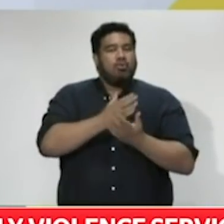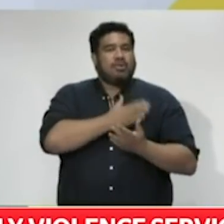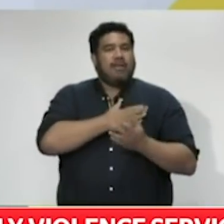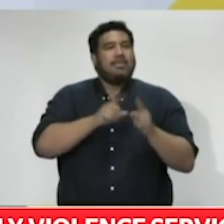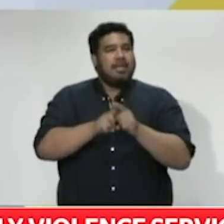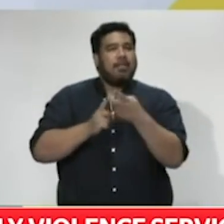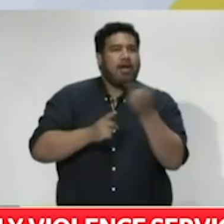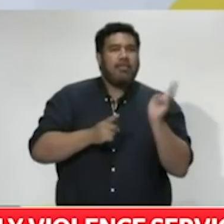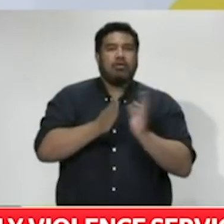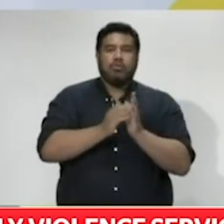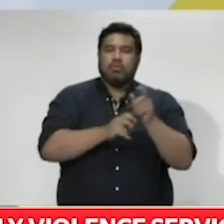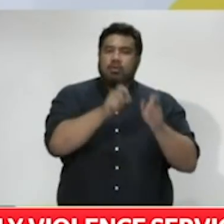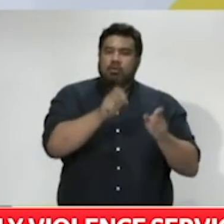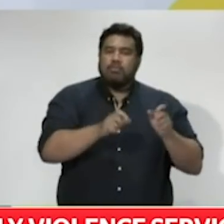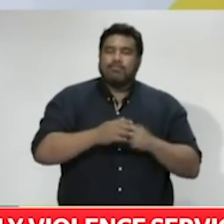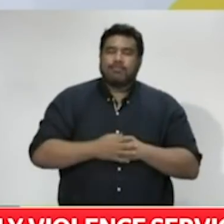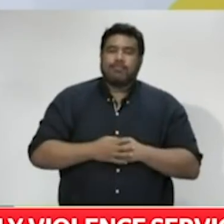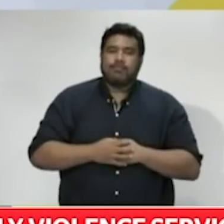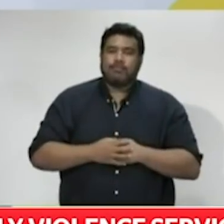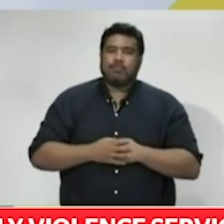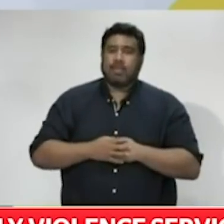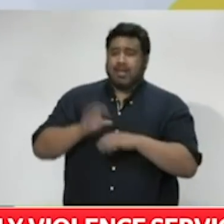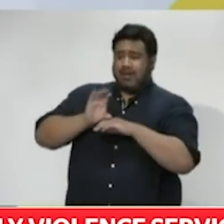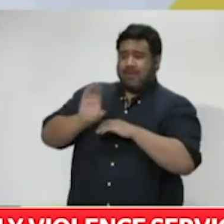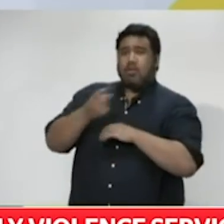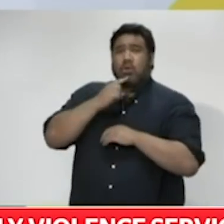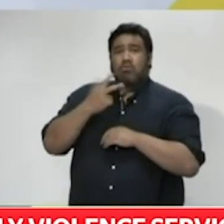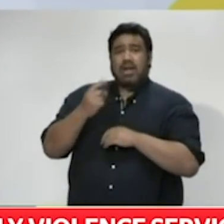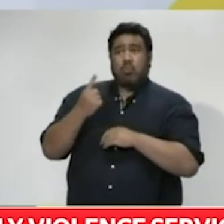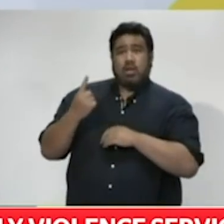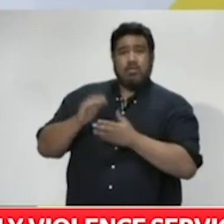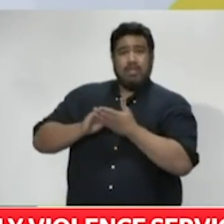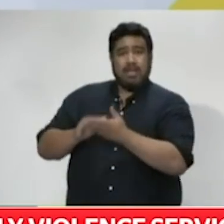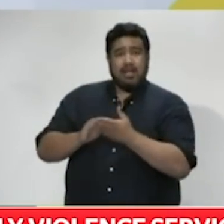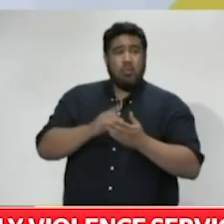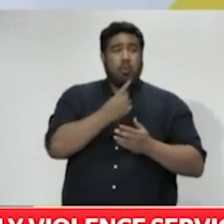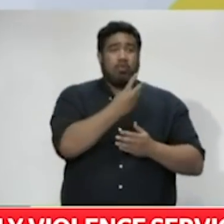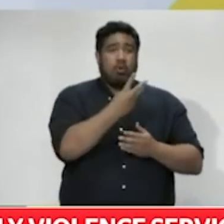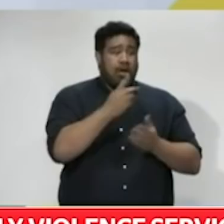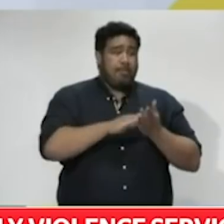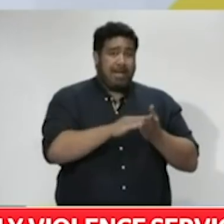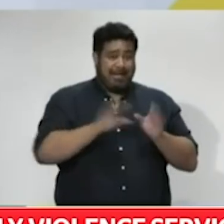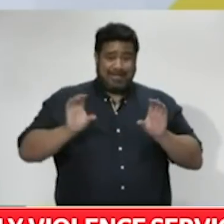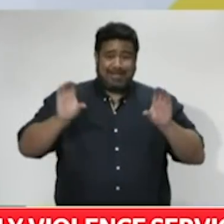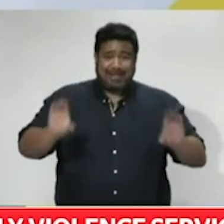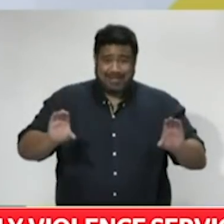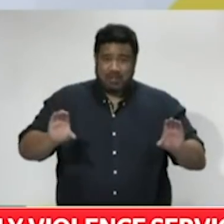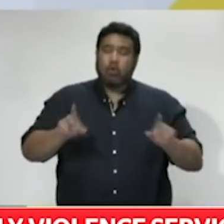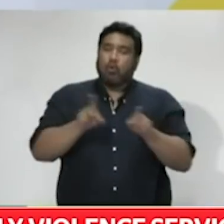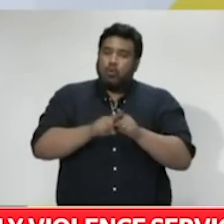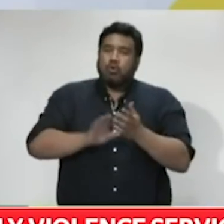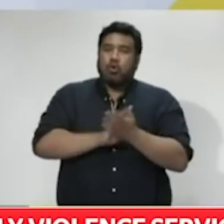This funding also ensures that people who are doing this incredibly important mahi are paid a fair wage